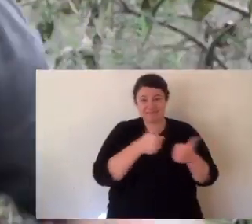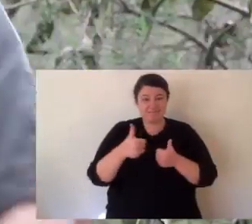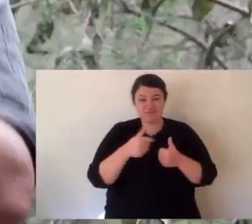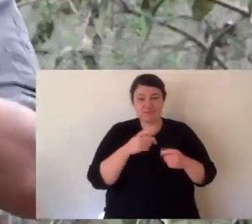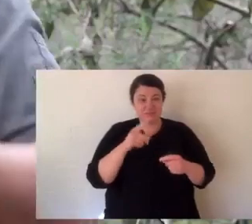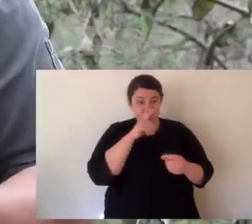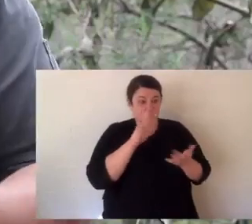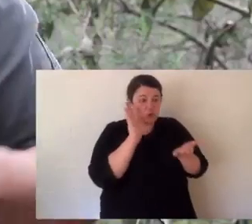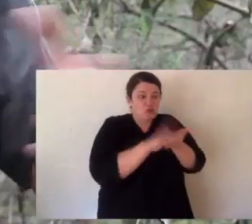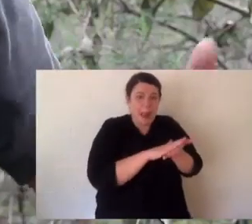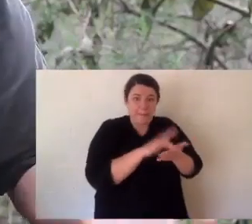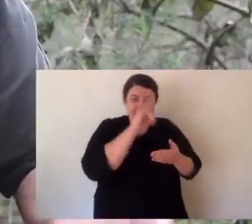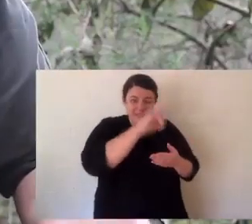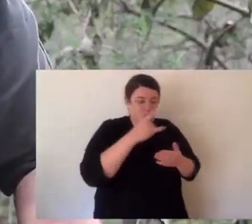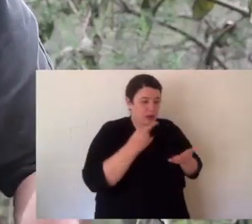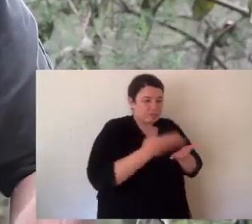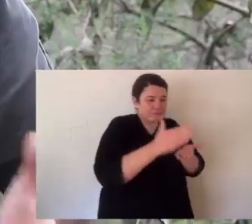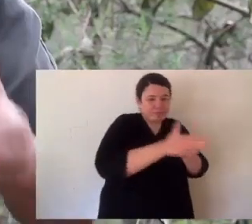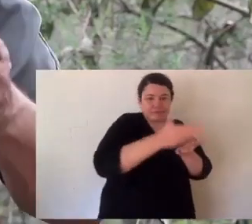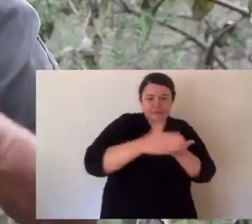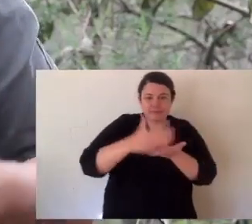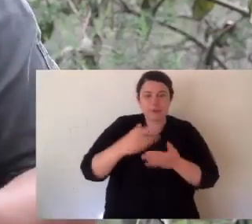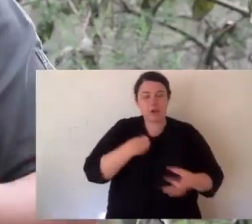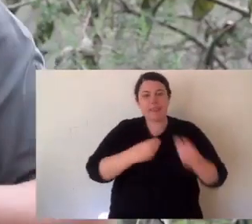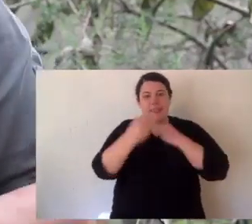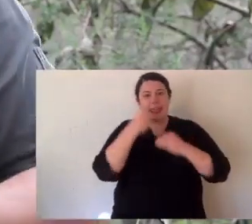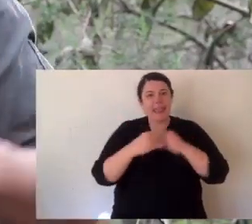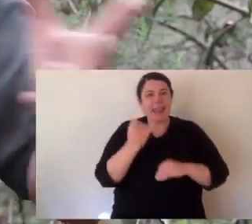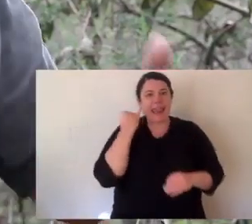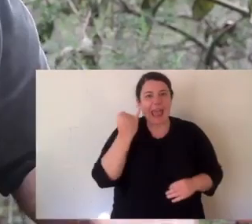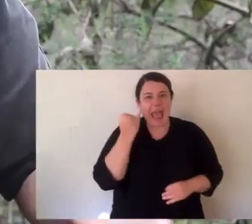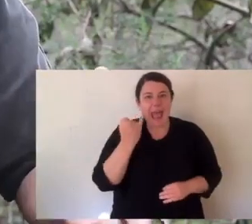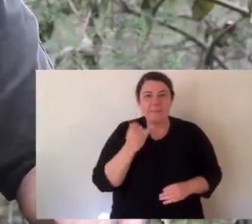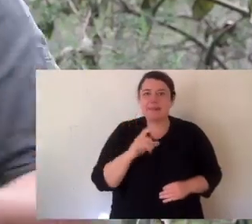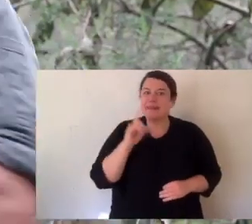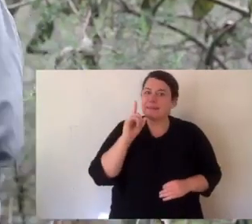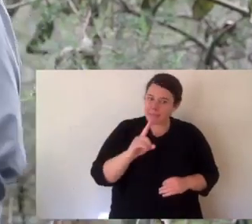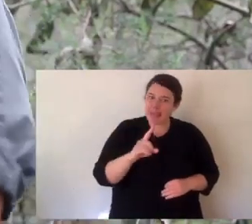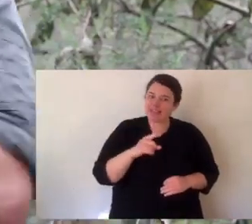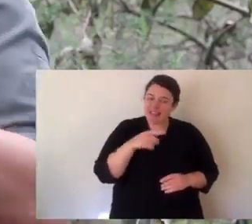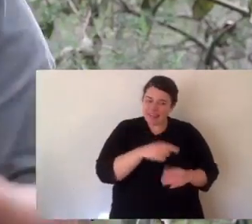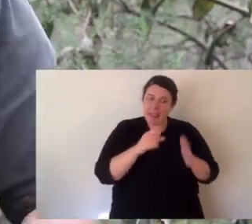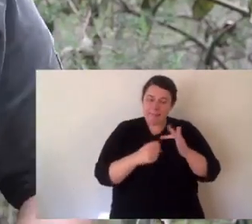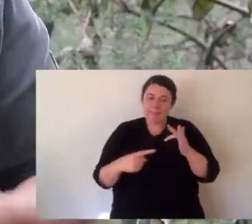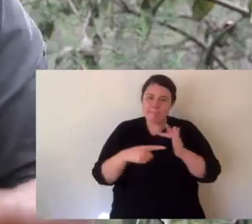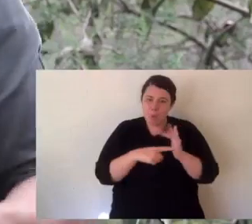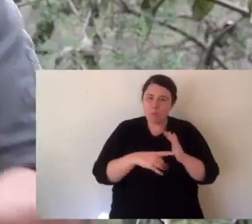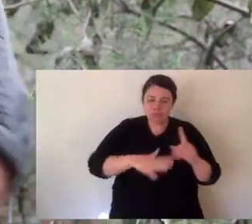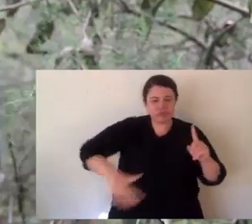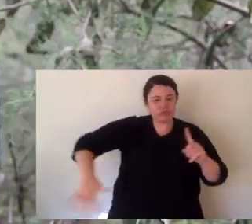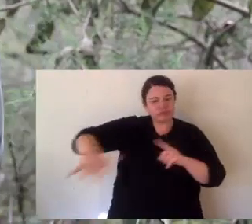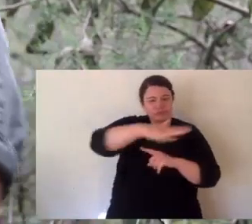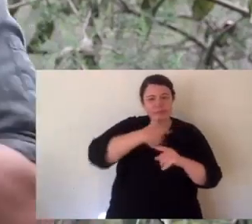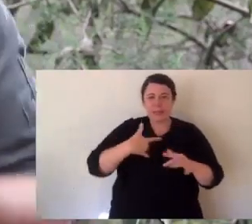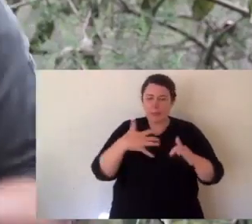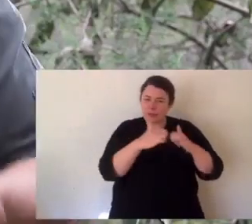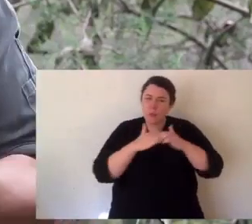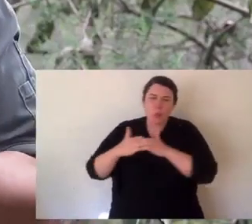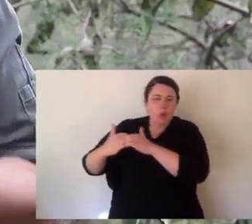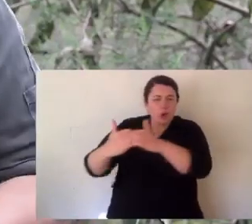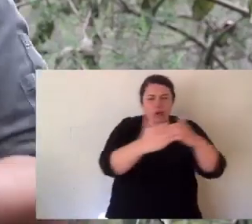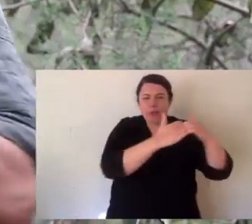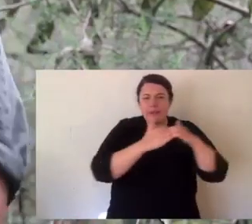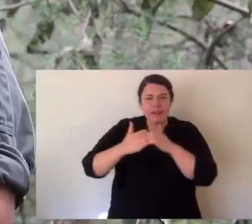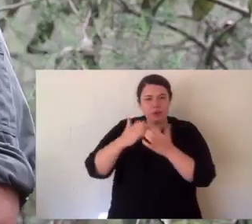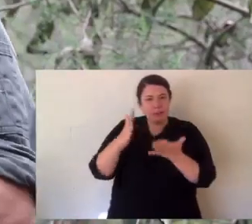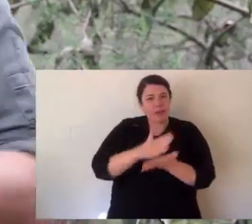The devil doesn't get along with agriculture. People used to trap them to get rid of them because again, they eat lambs, but they have